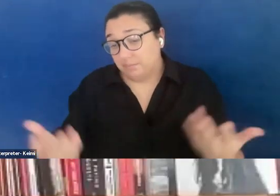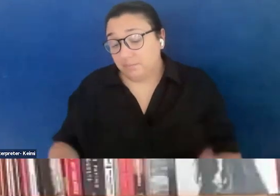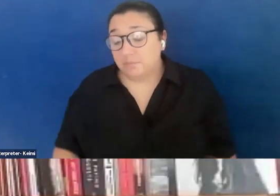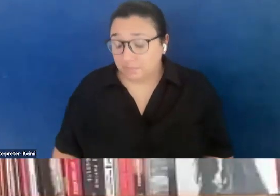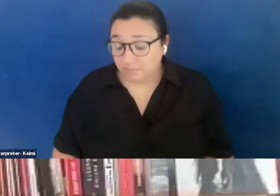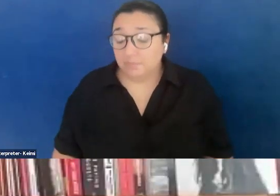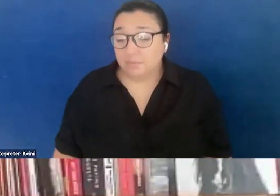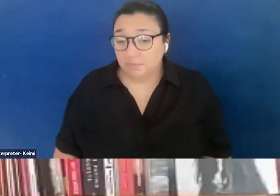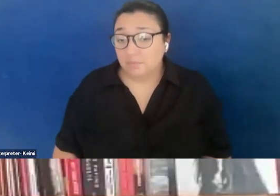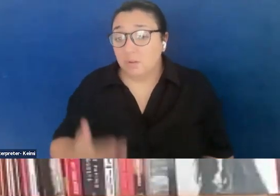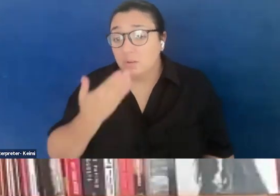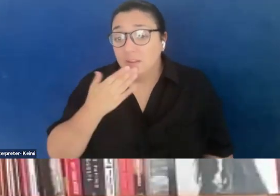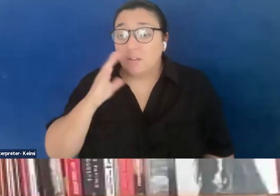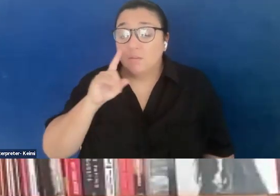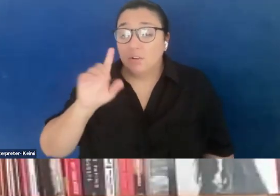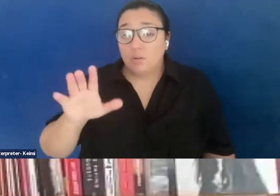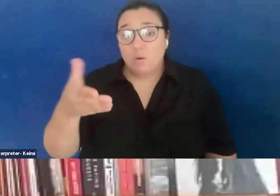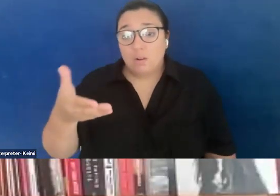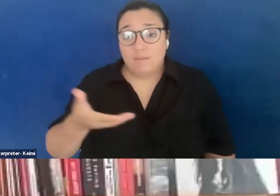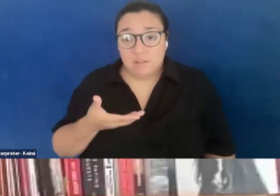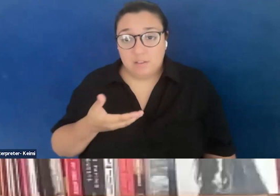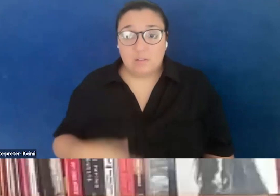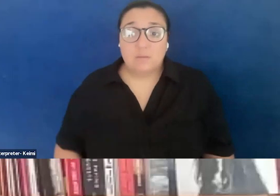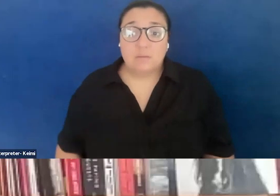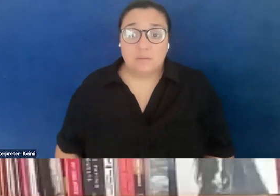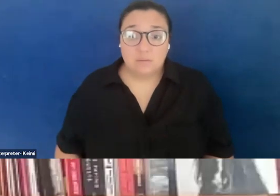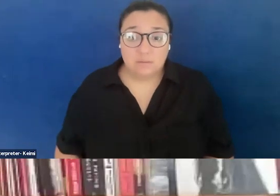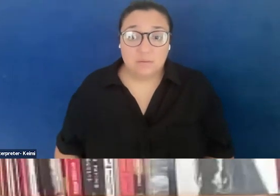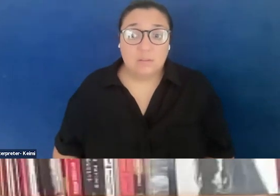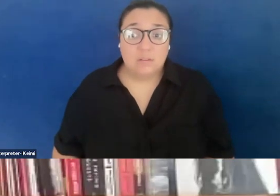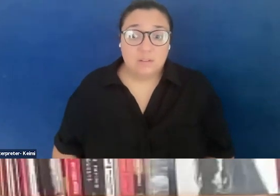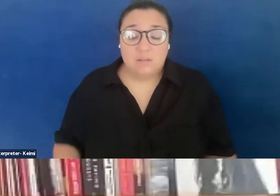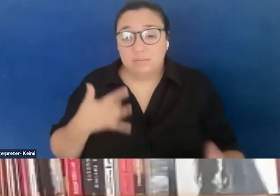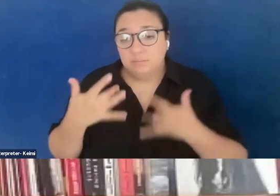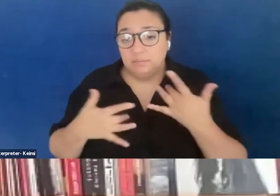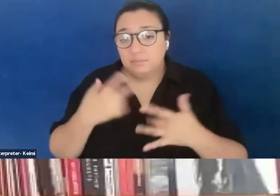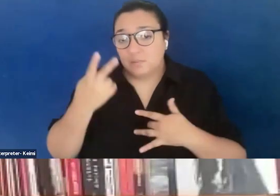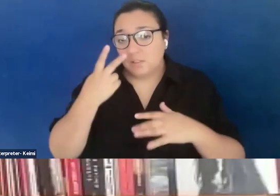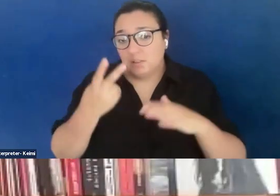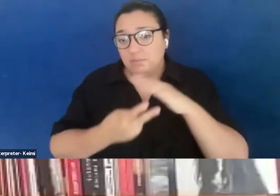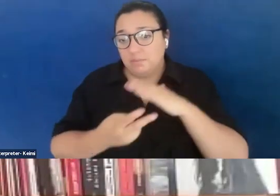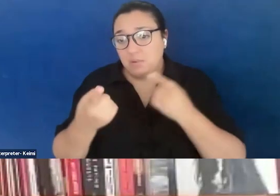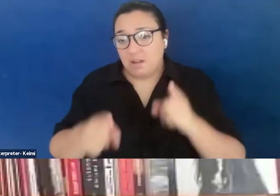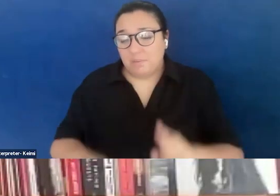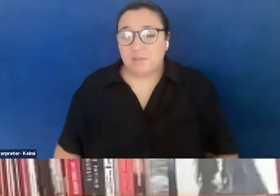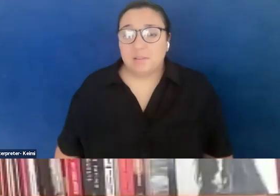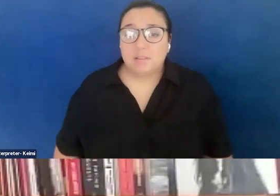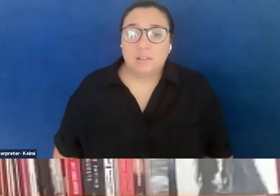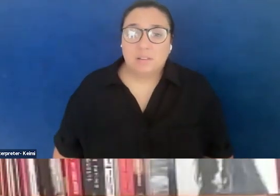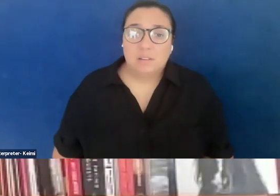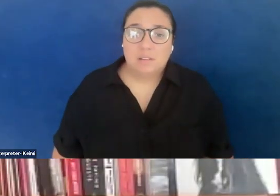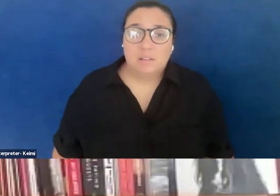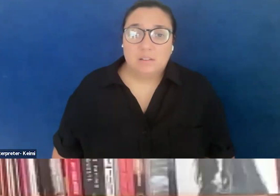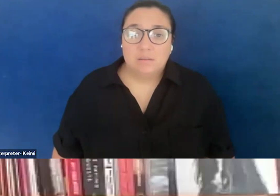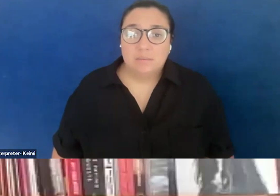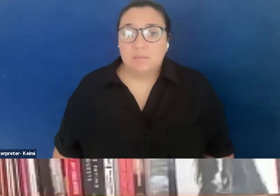you for the invitation. And of course, we're going to show up and we're excited to, and excited to see where this is going to lead. Yeah. And it was so, also I have to give a shout out